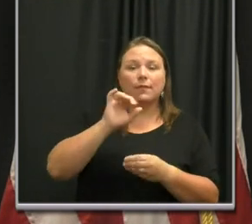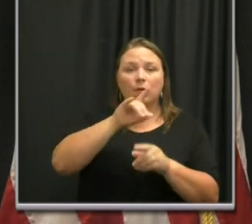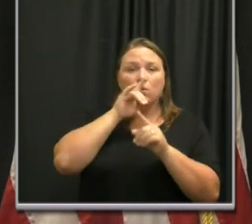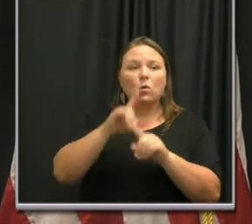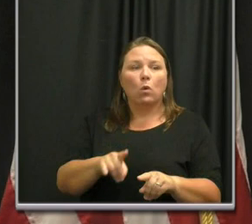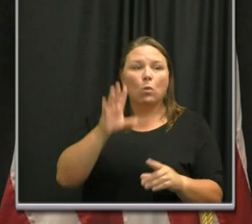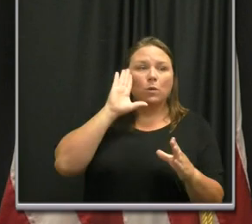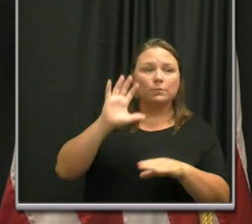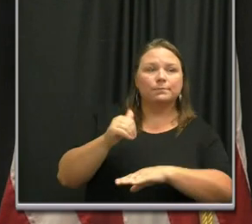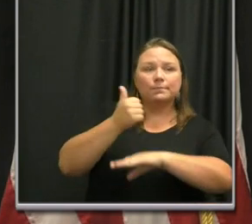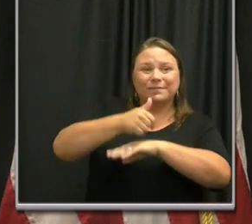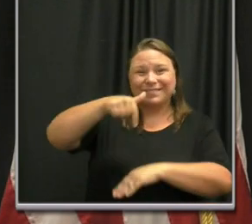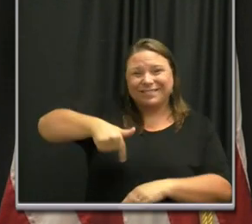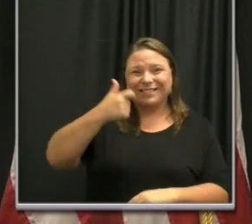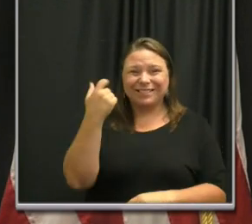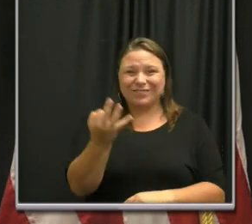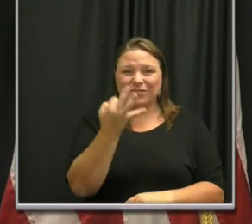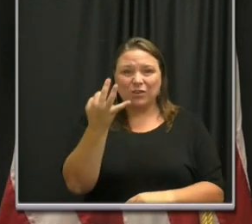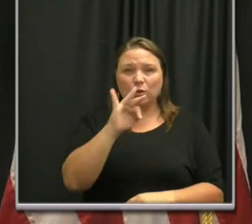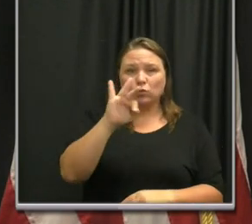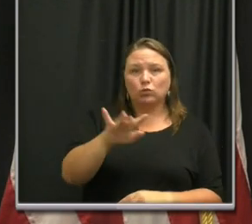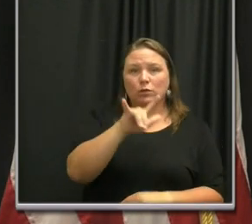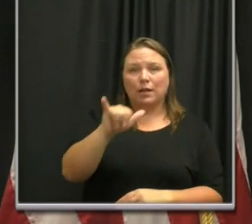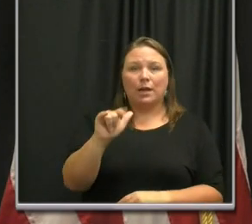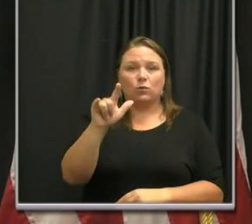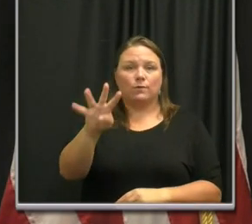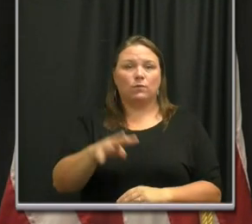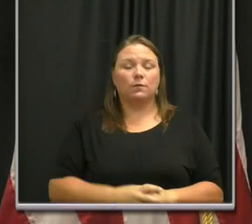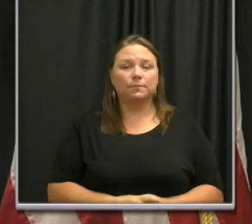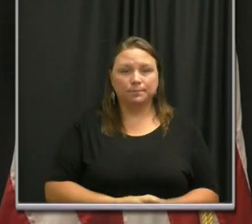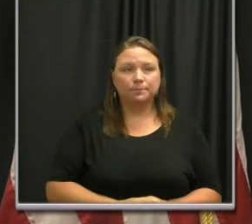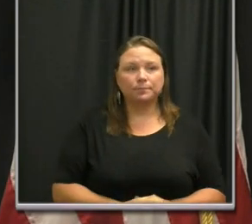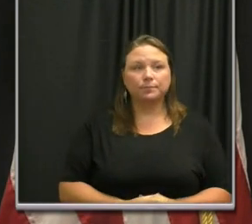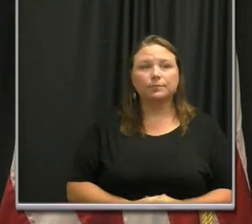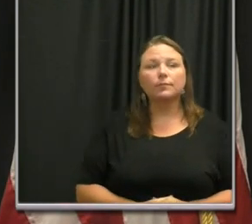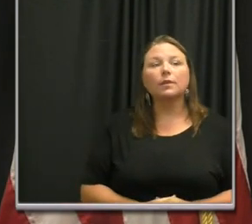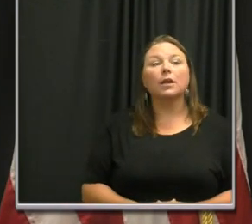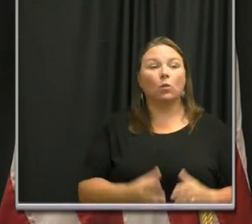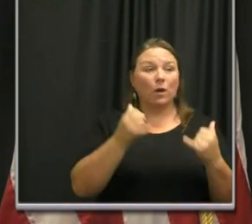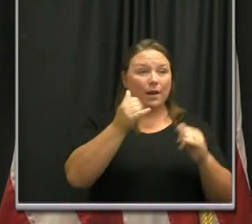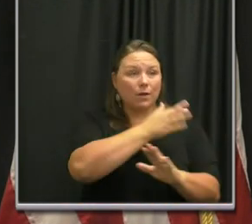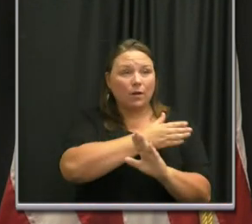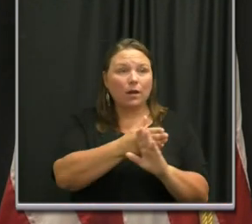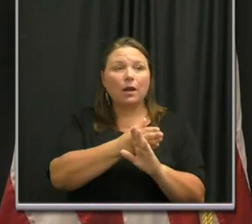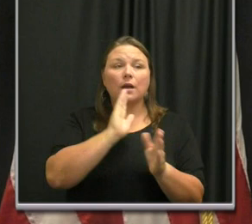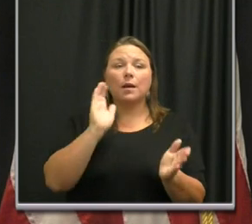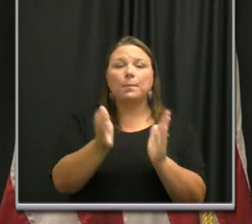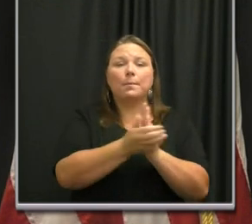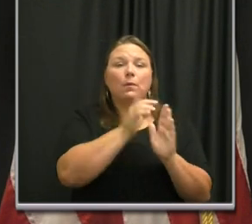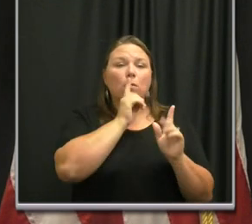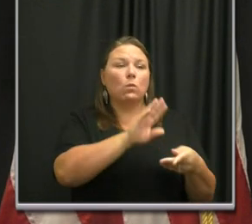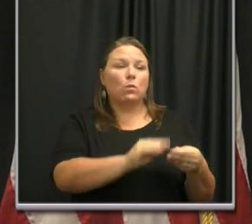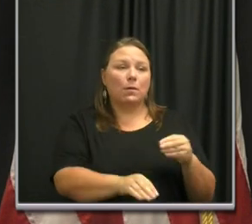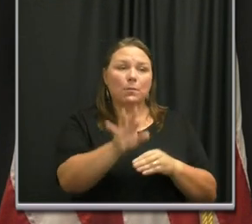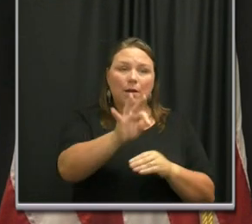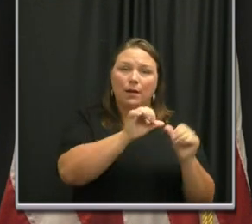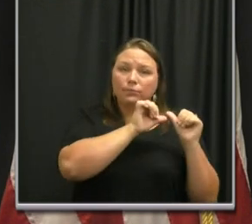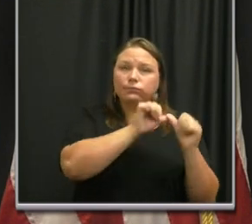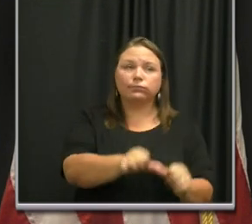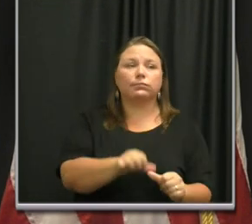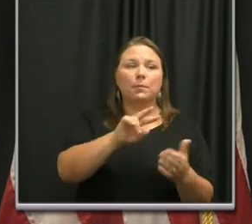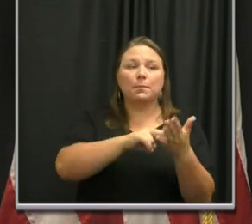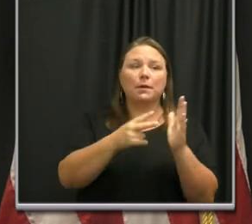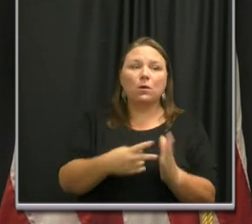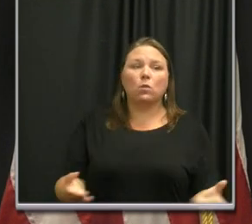expected to be in place by this Friday, July the 24th. In the meantime, amended order number nine stays in effect, which